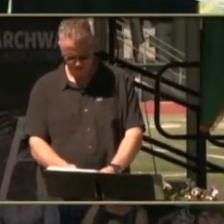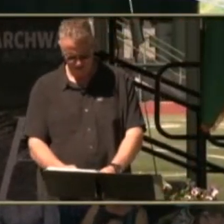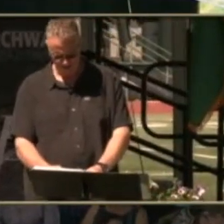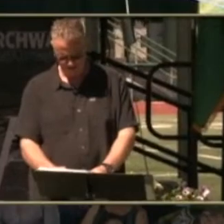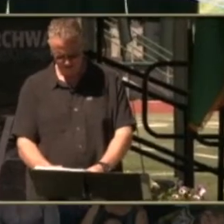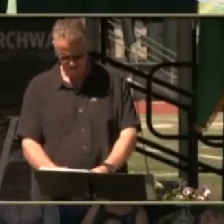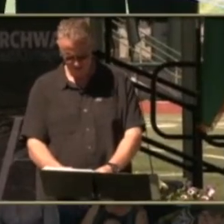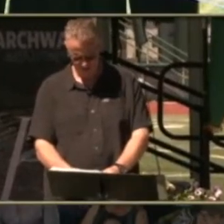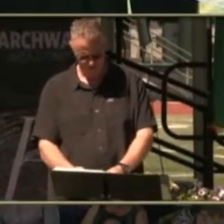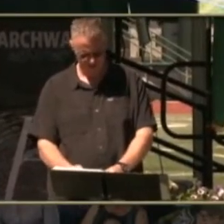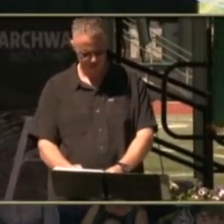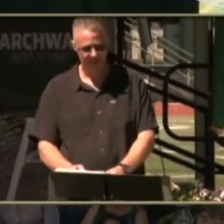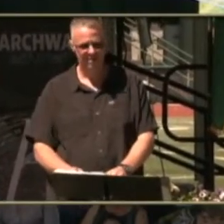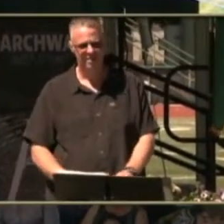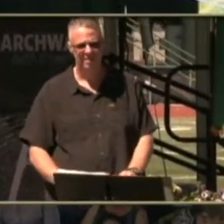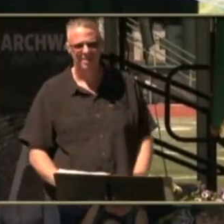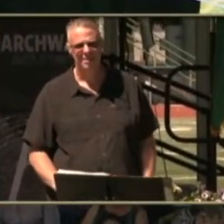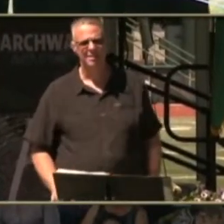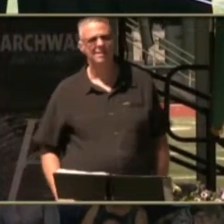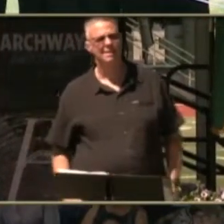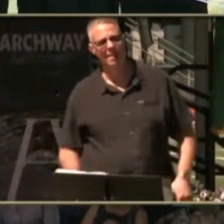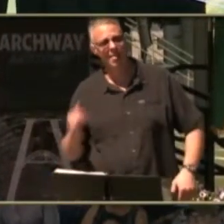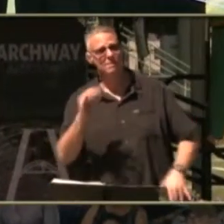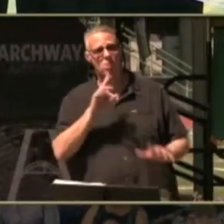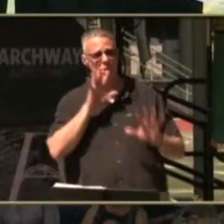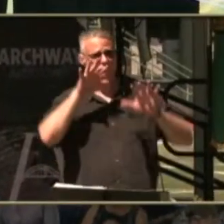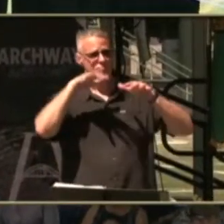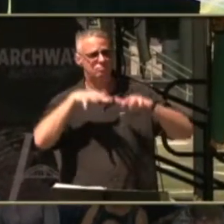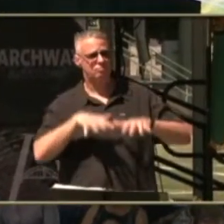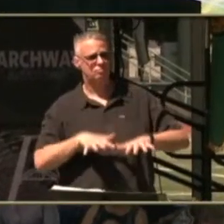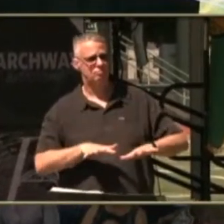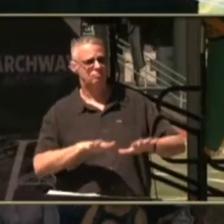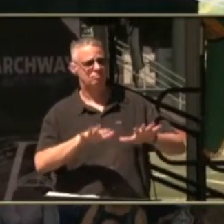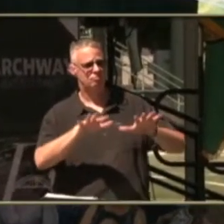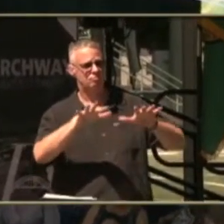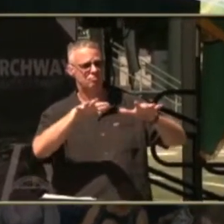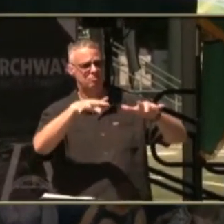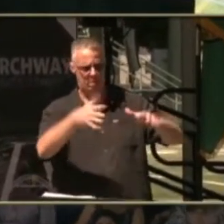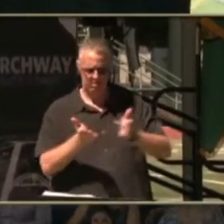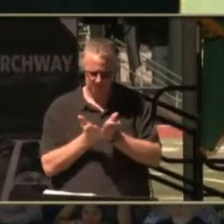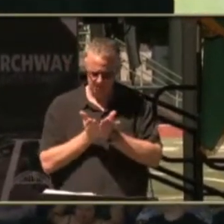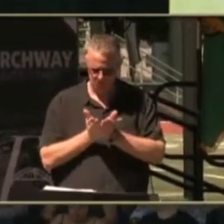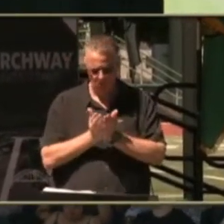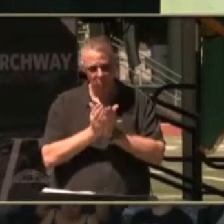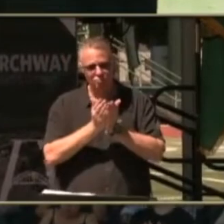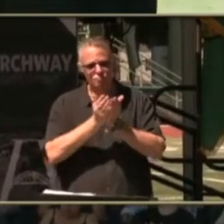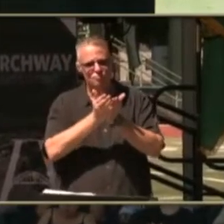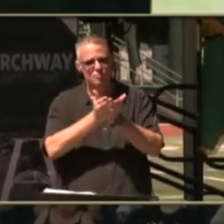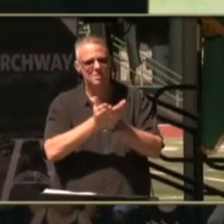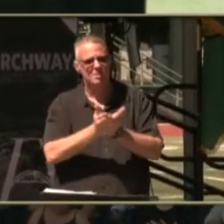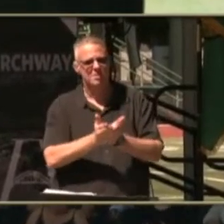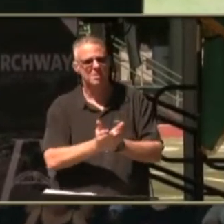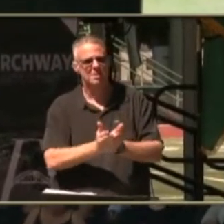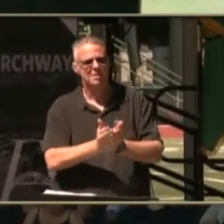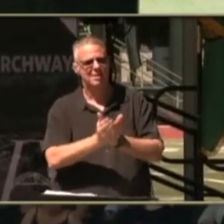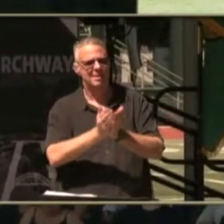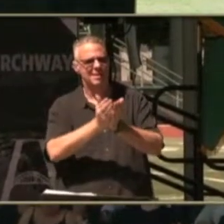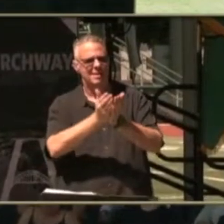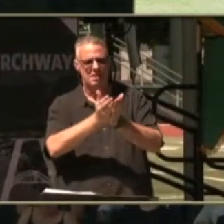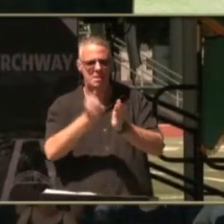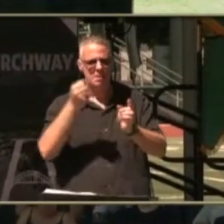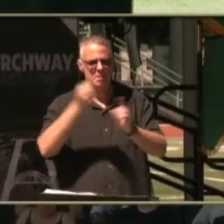like a small boat on the ocean sending big